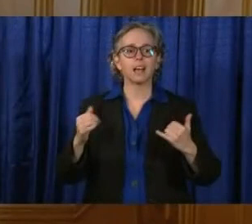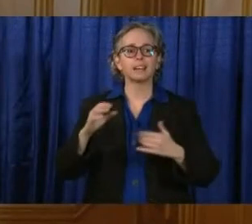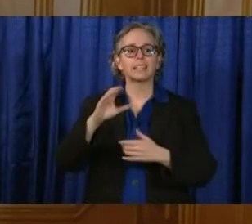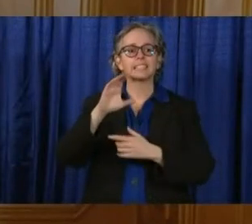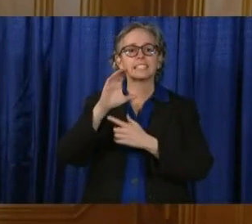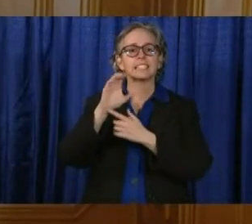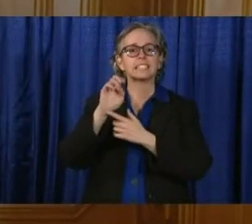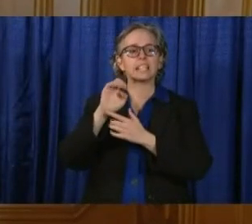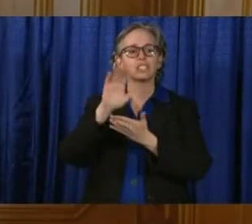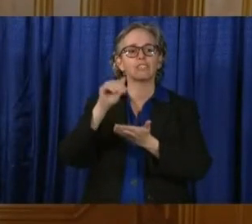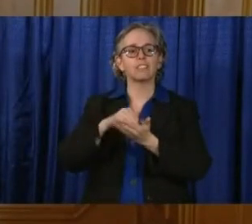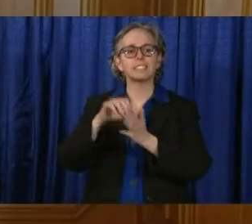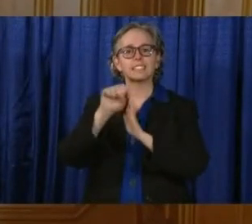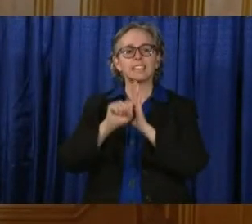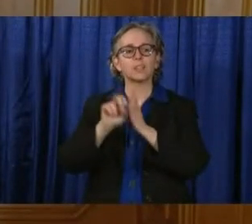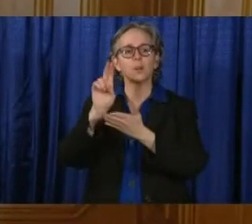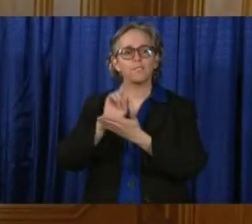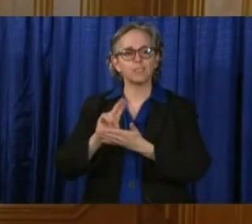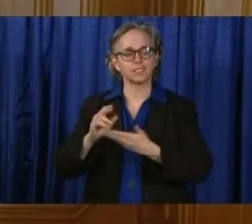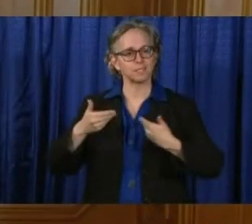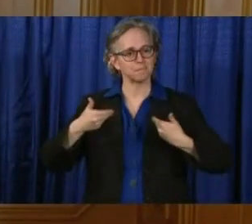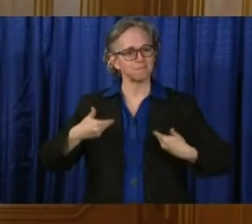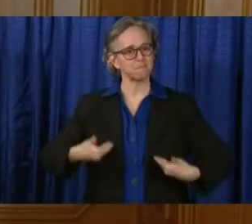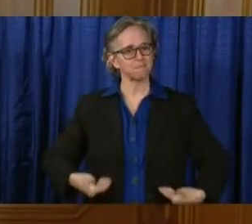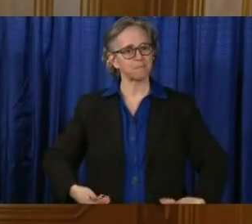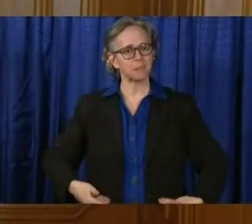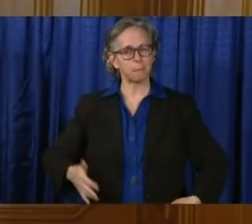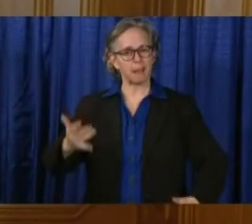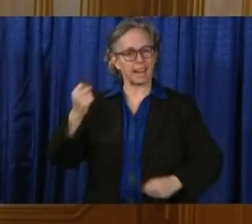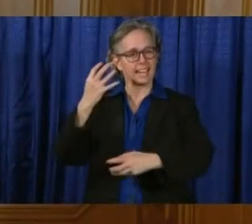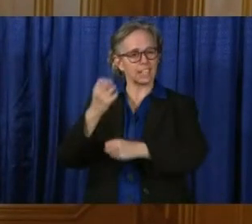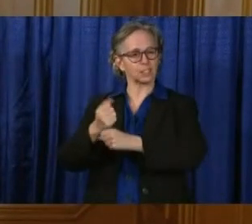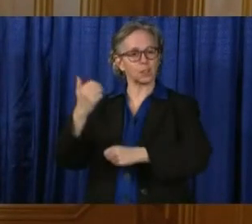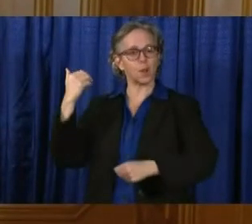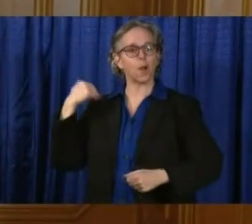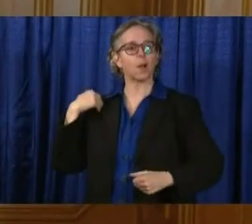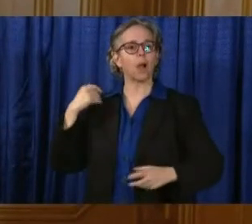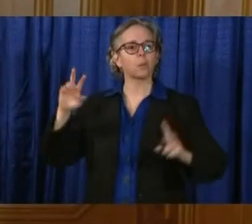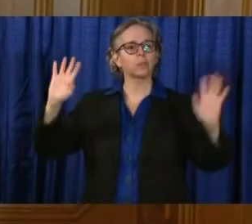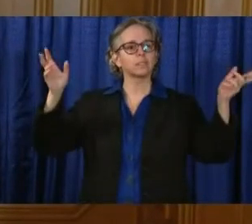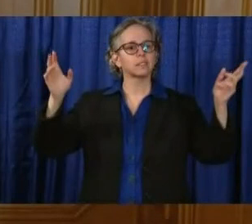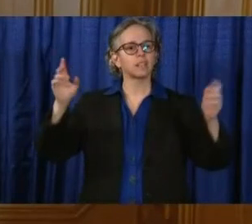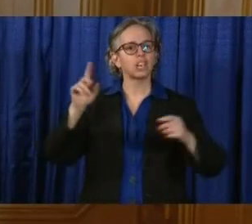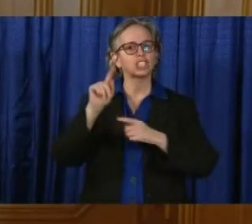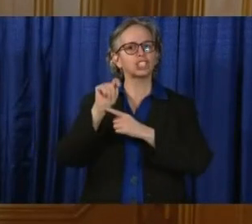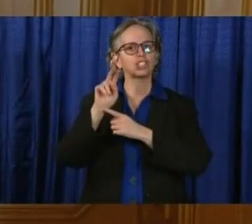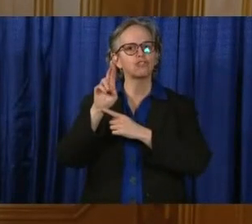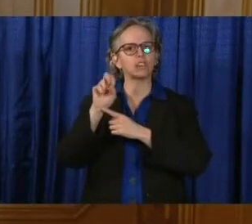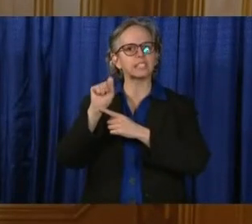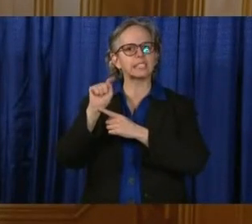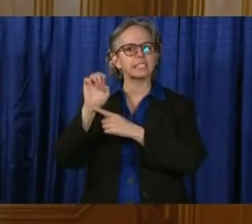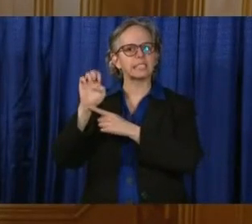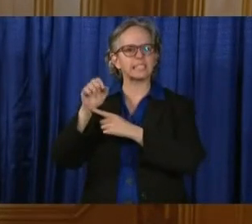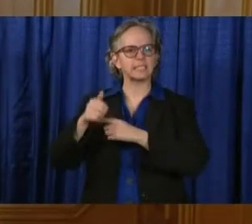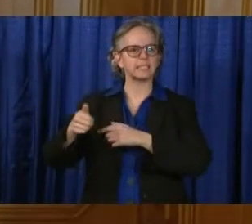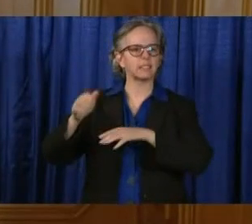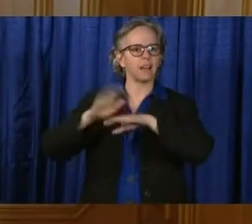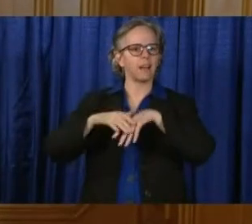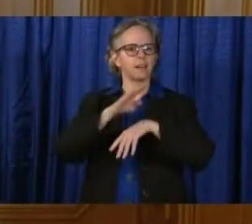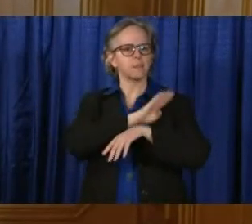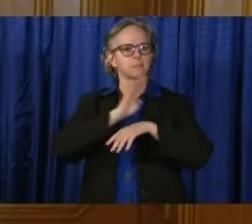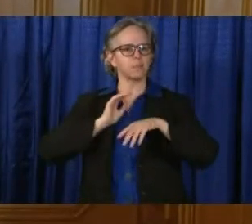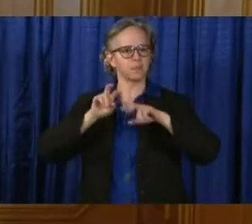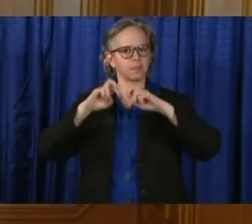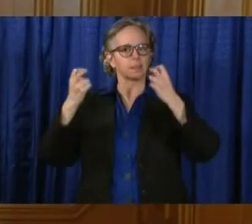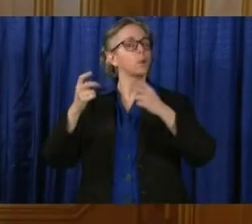I was a trustee at Central State. Central State is not too far from our home in Greene County. So to all